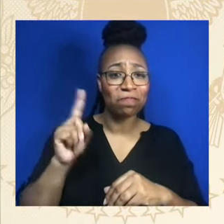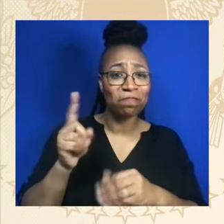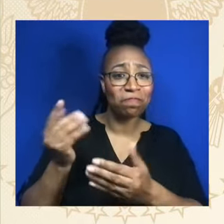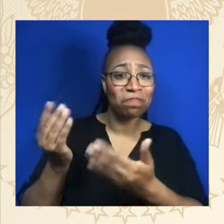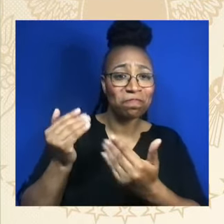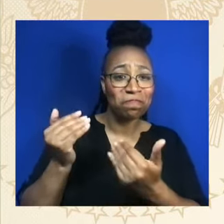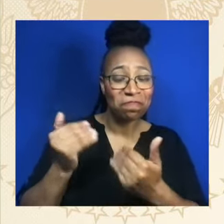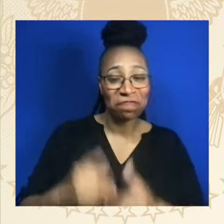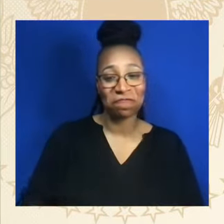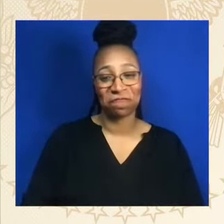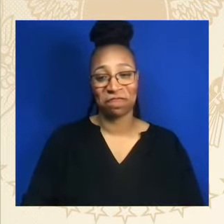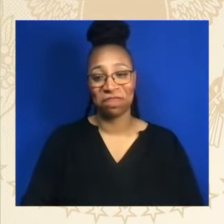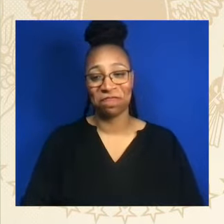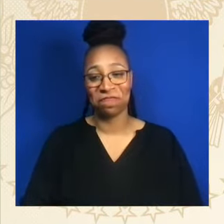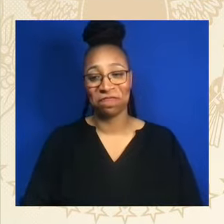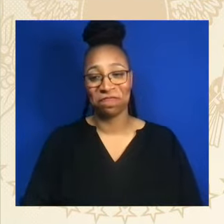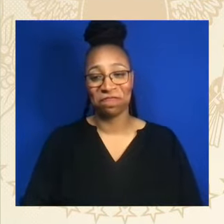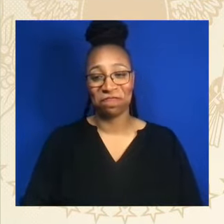Do you see this guy here?